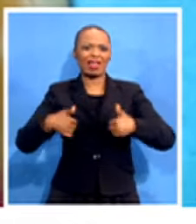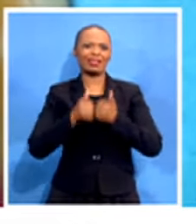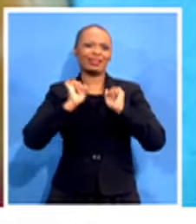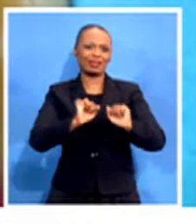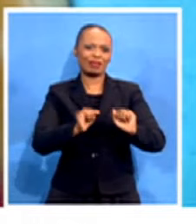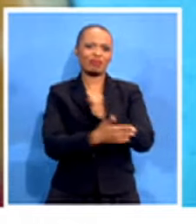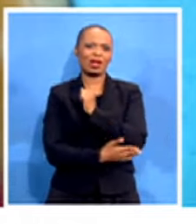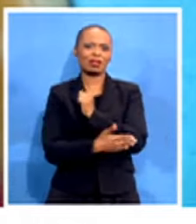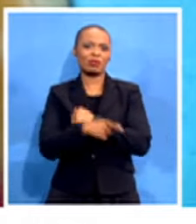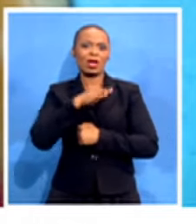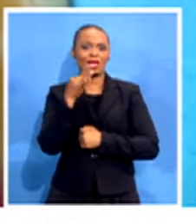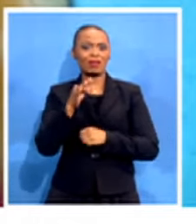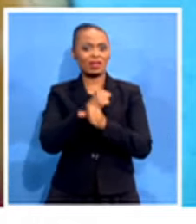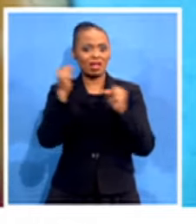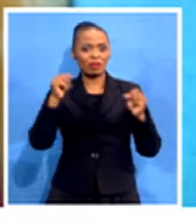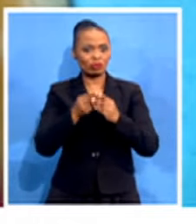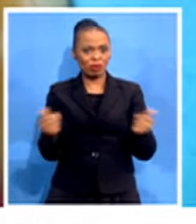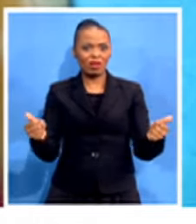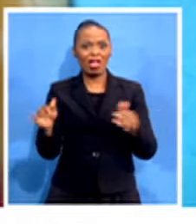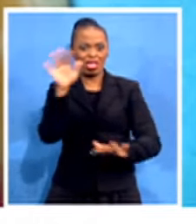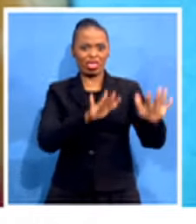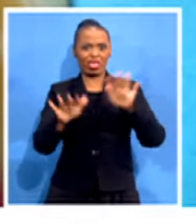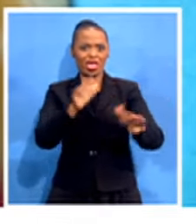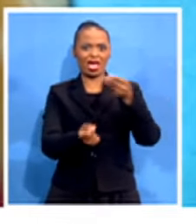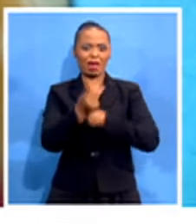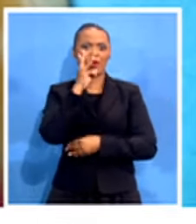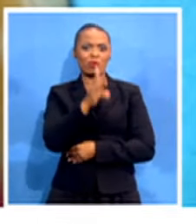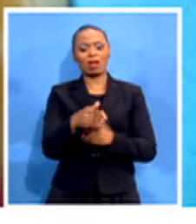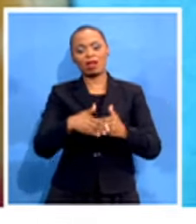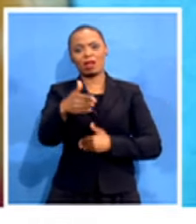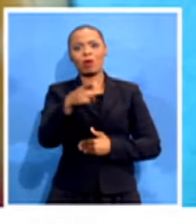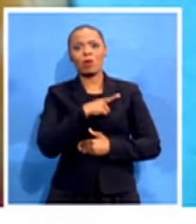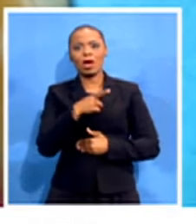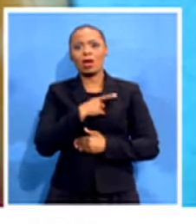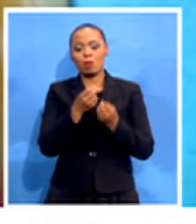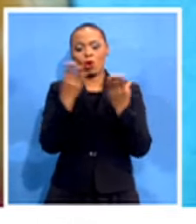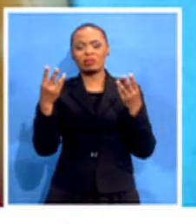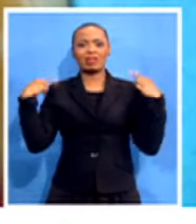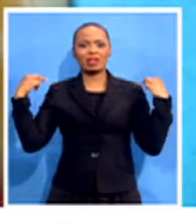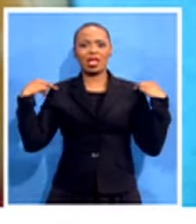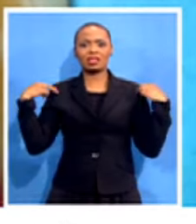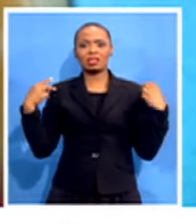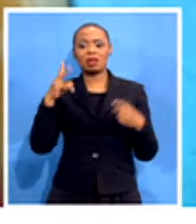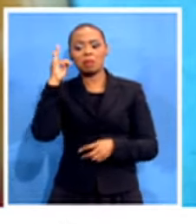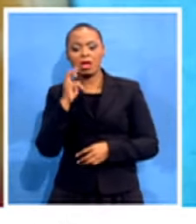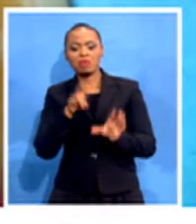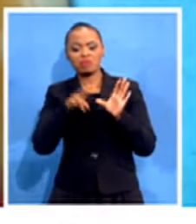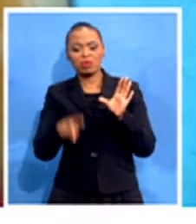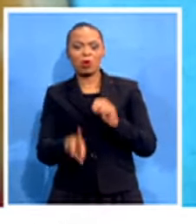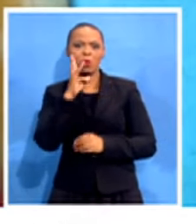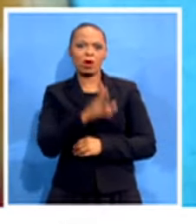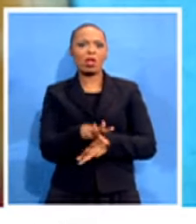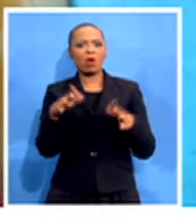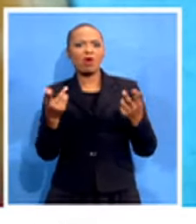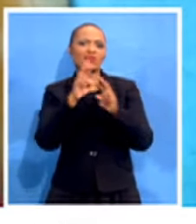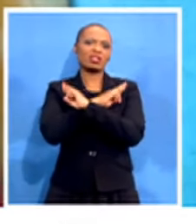going to find ourselves in a serious crisis because a lot of nurses that are above 60 at the current moment, we predict that they are going to resign or to retire most of